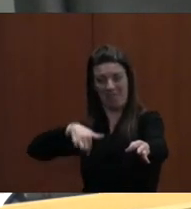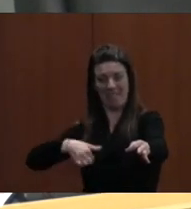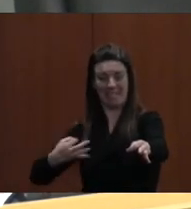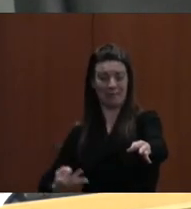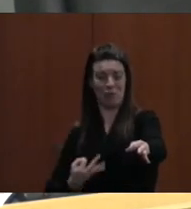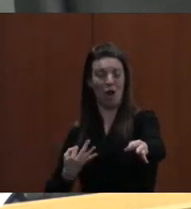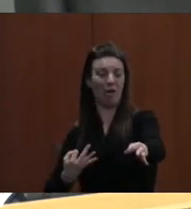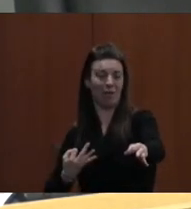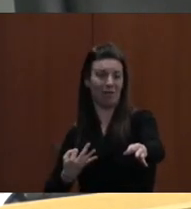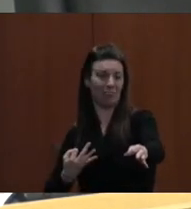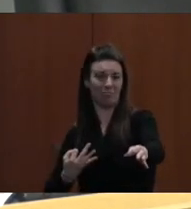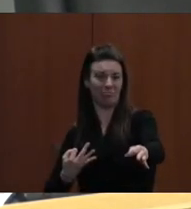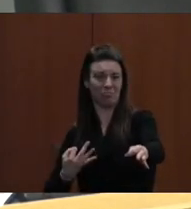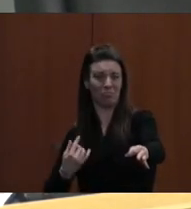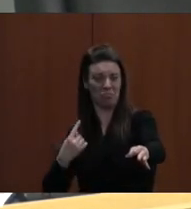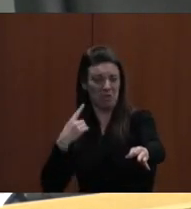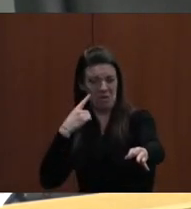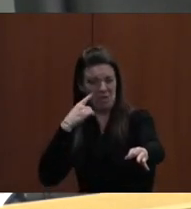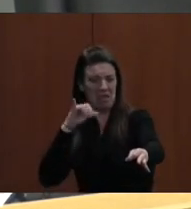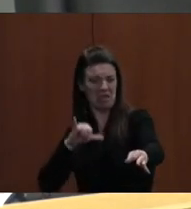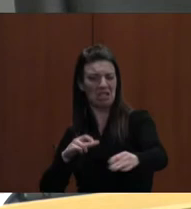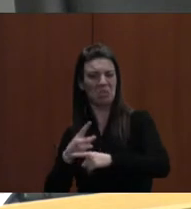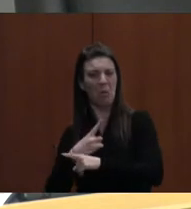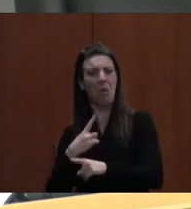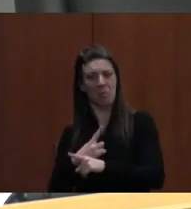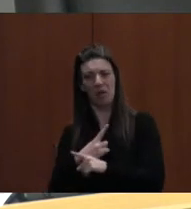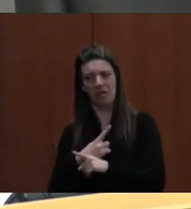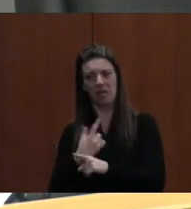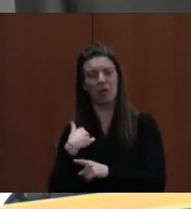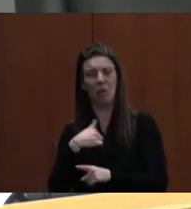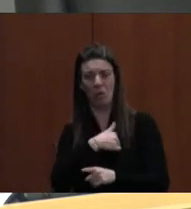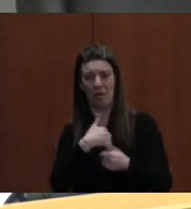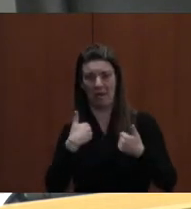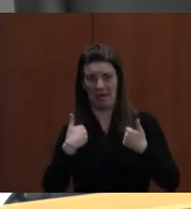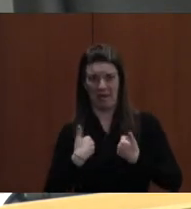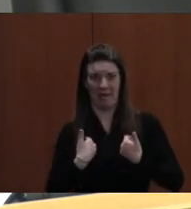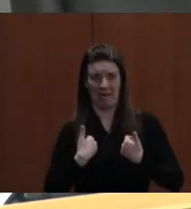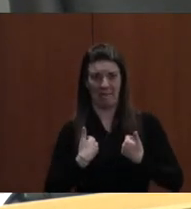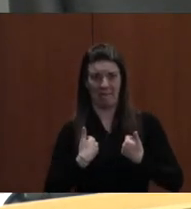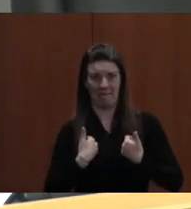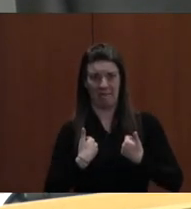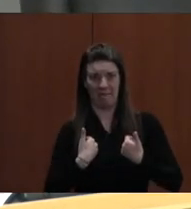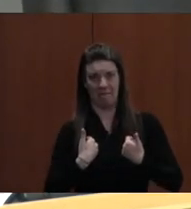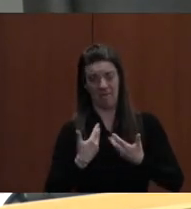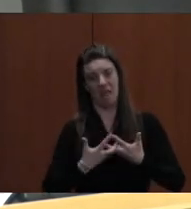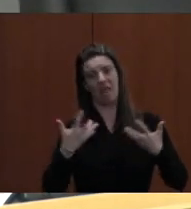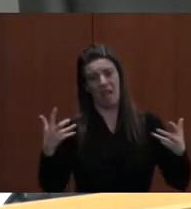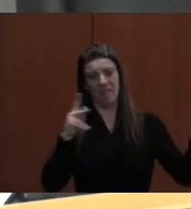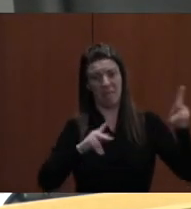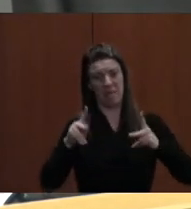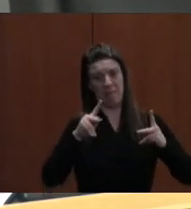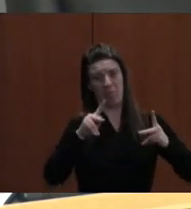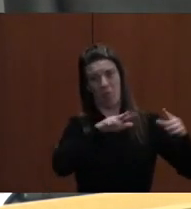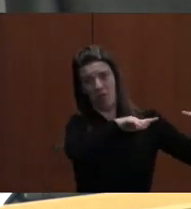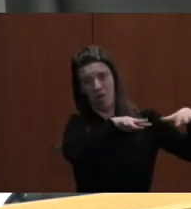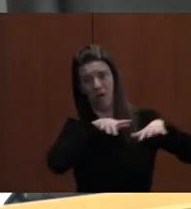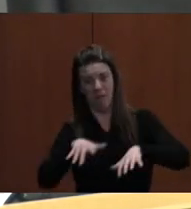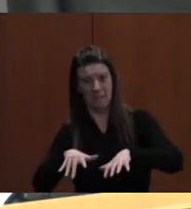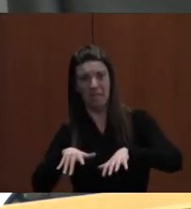A FAIRLY LARGE CONVOY COMING THROUGH WASHINGTON COUNTY. WE THINK IT WILL MOSTLY AFFECT